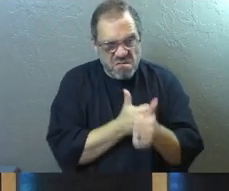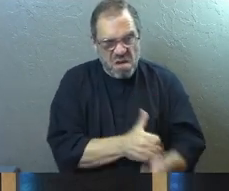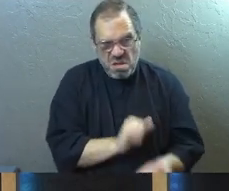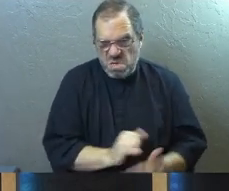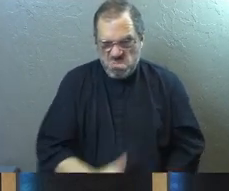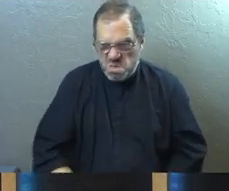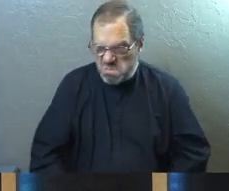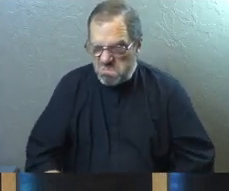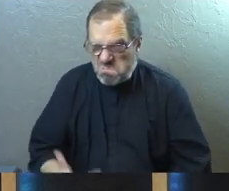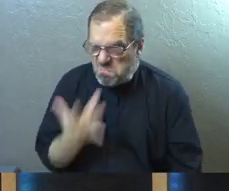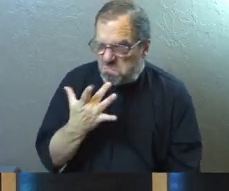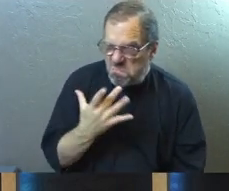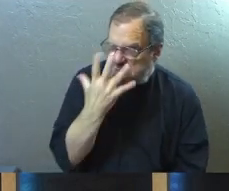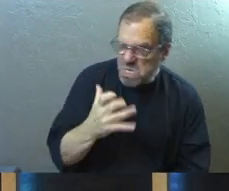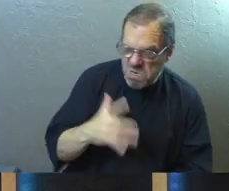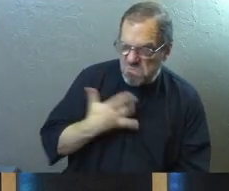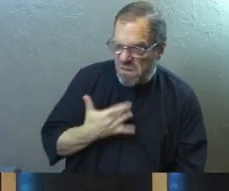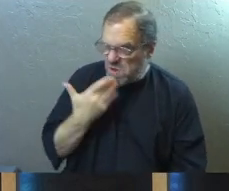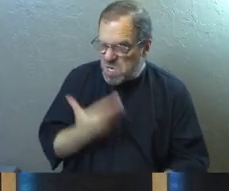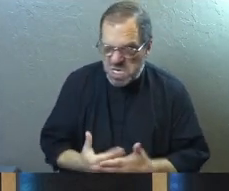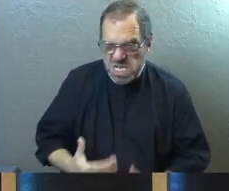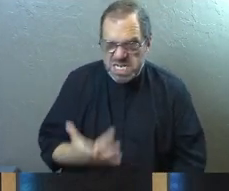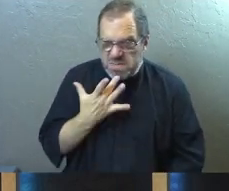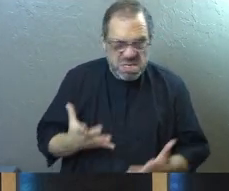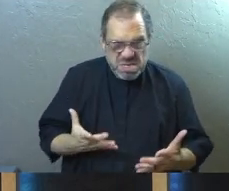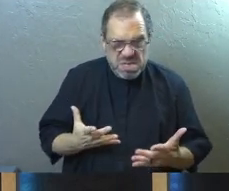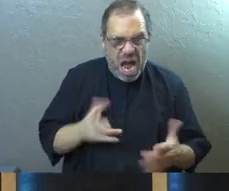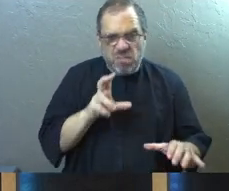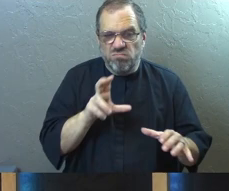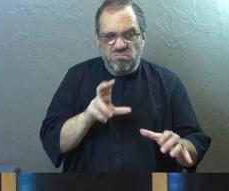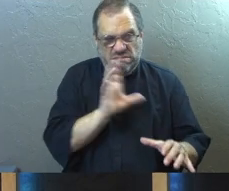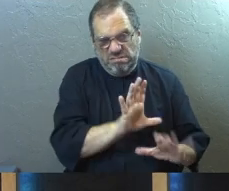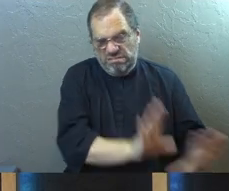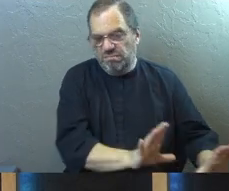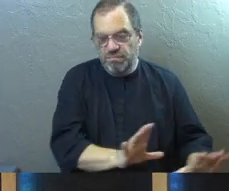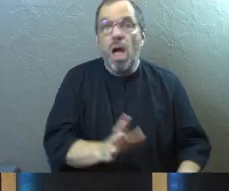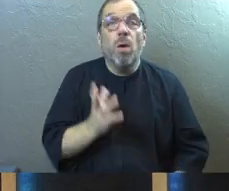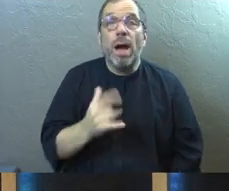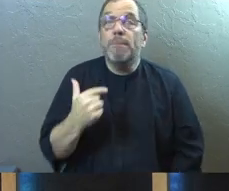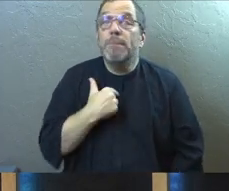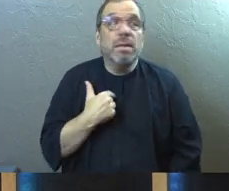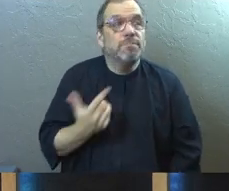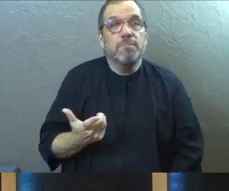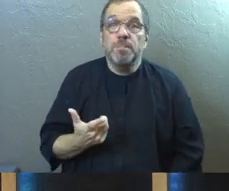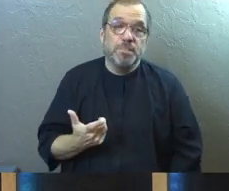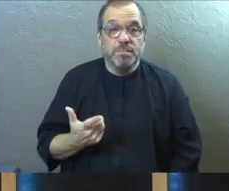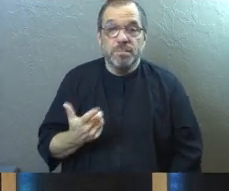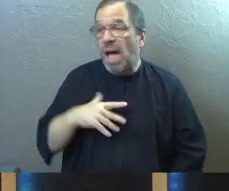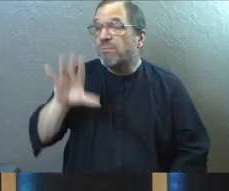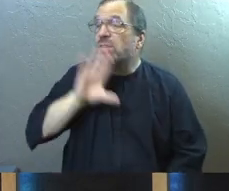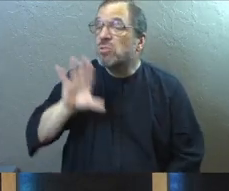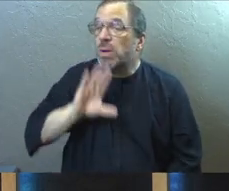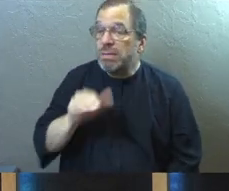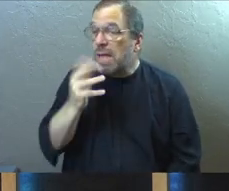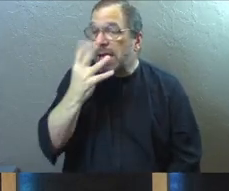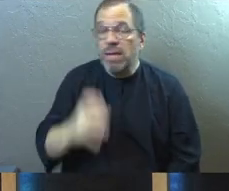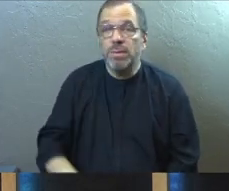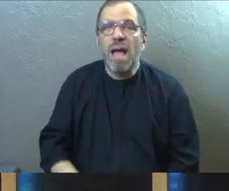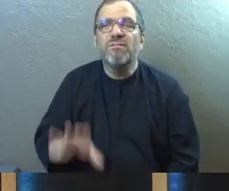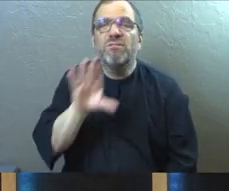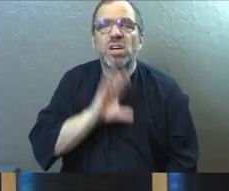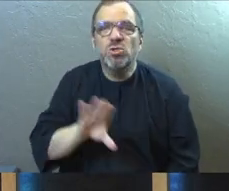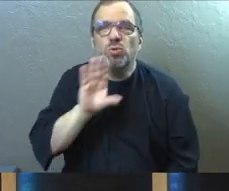ourselves into those Bible verses. We'd rather opt out of them. So I just say, I'm frustrated, not angry.